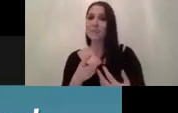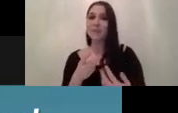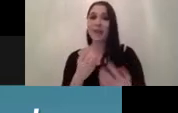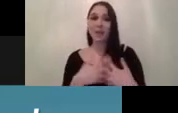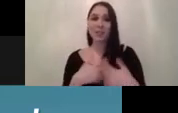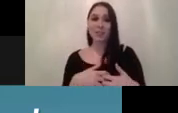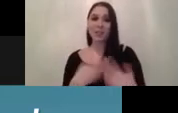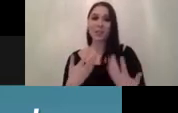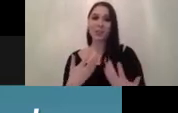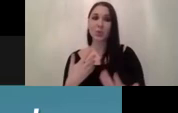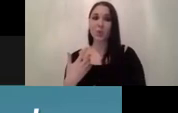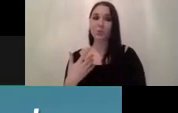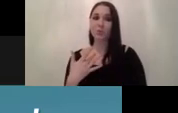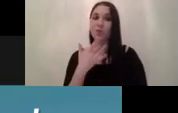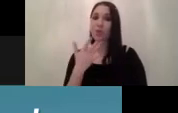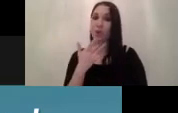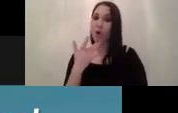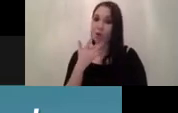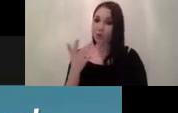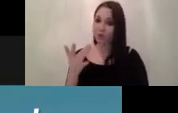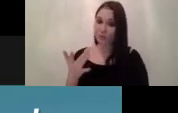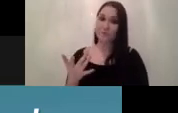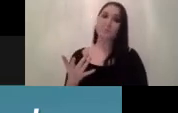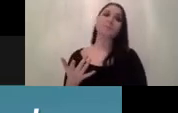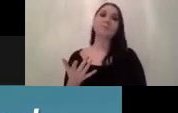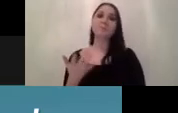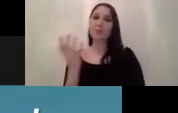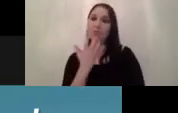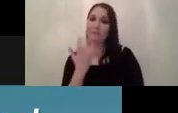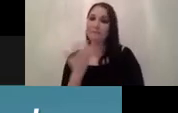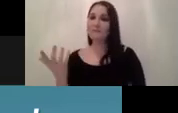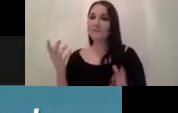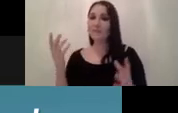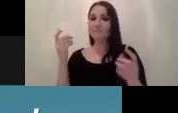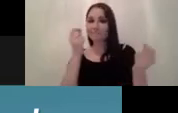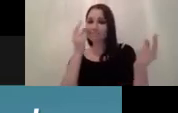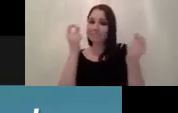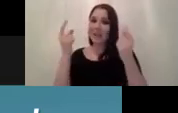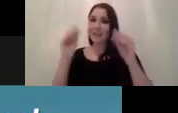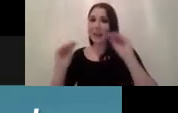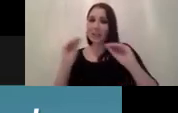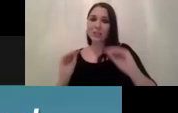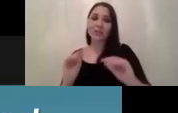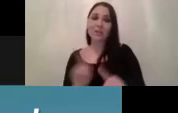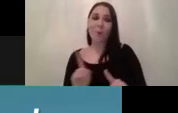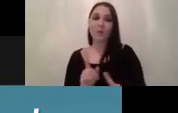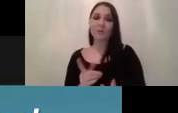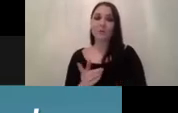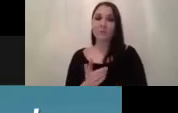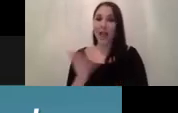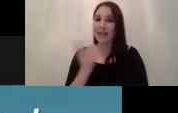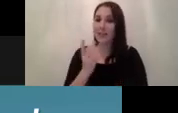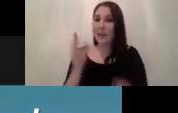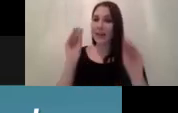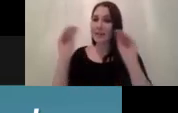and revenue part we need to create the rough estimation of how much it would cost and then we would also need to create a rough estimation of how much